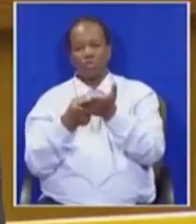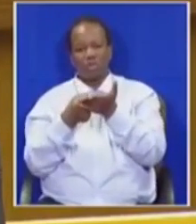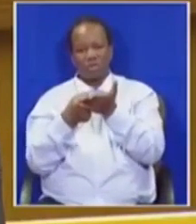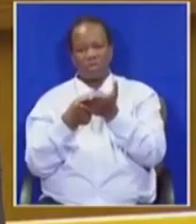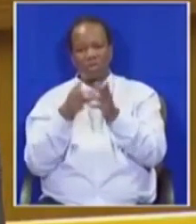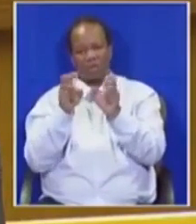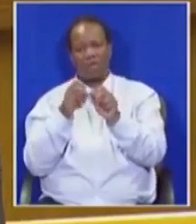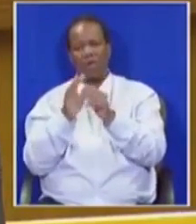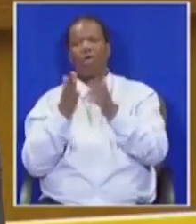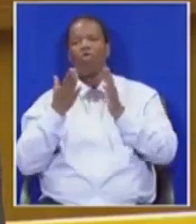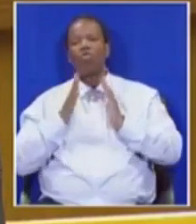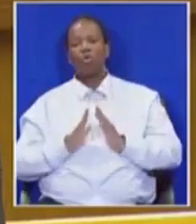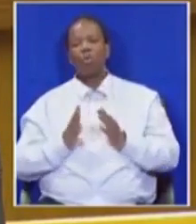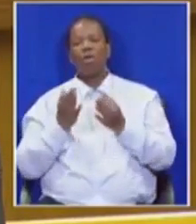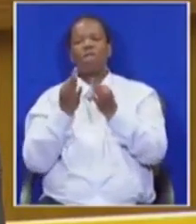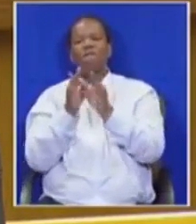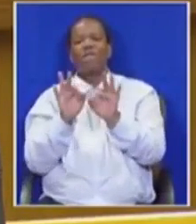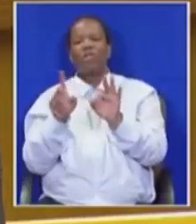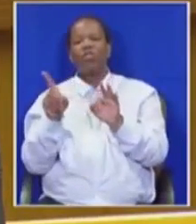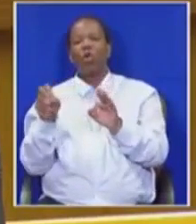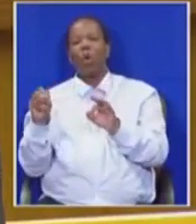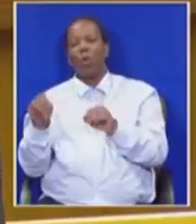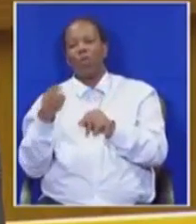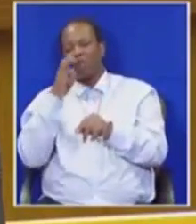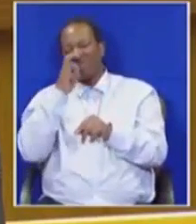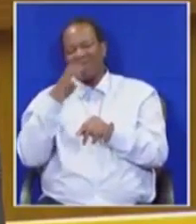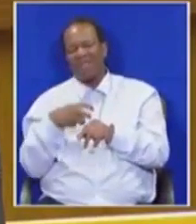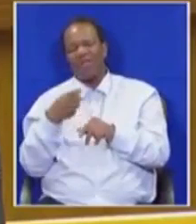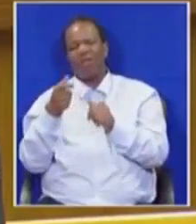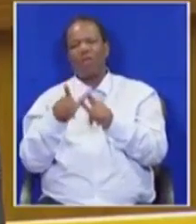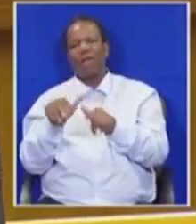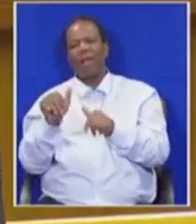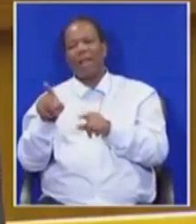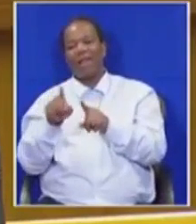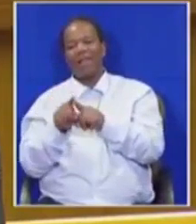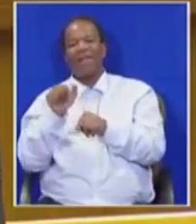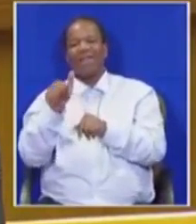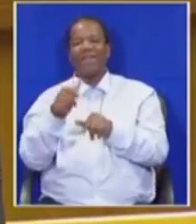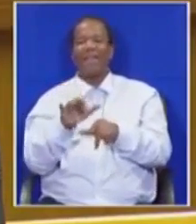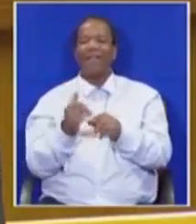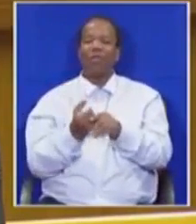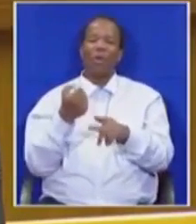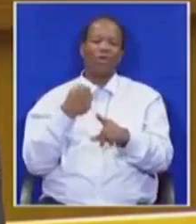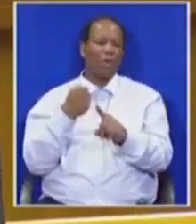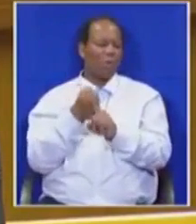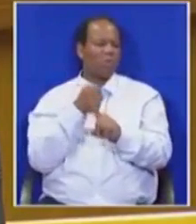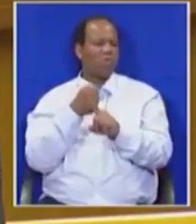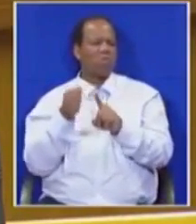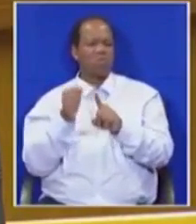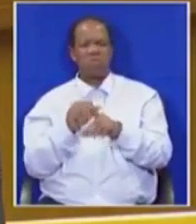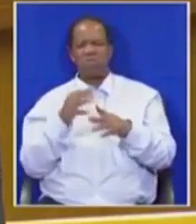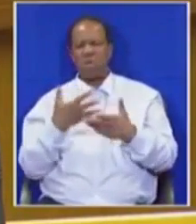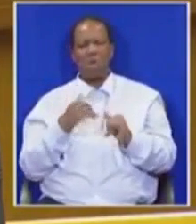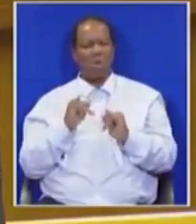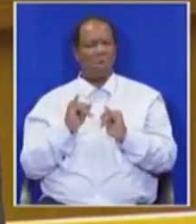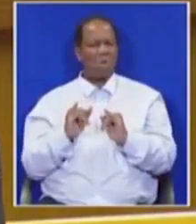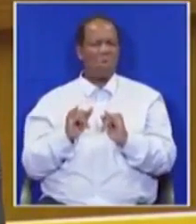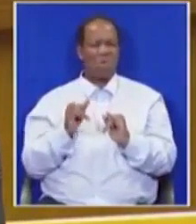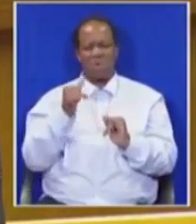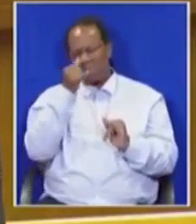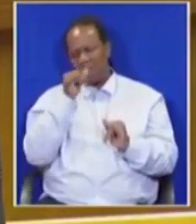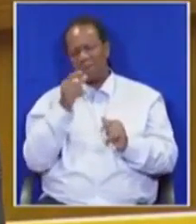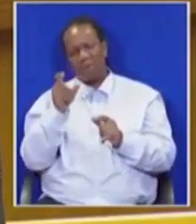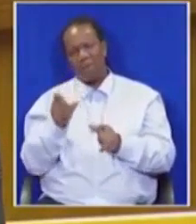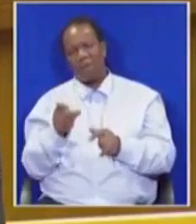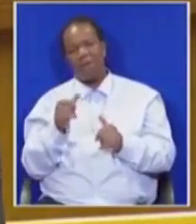freedom, the need for the land that was dispossessed through brutal crimes against humanity. The time